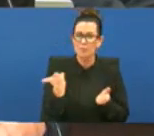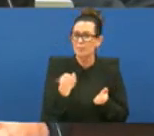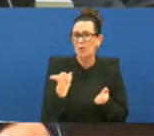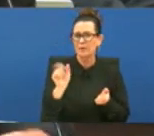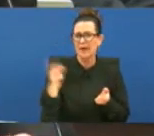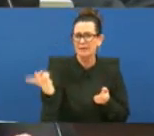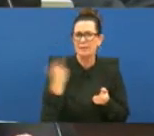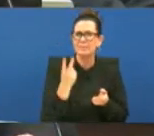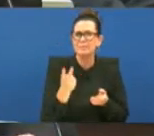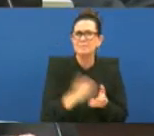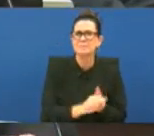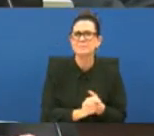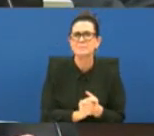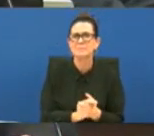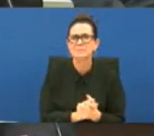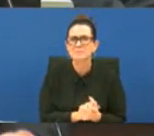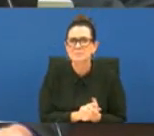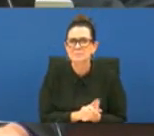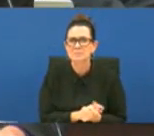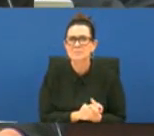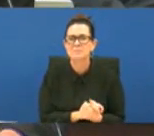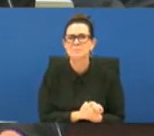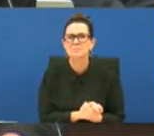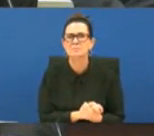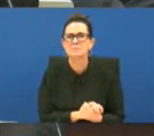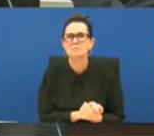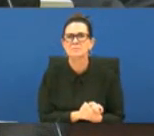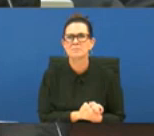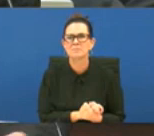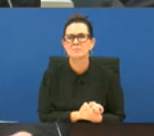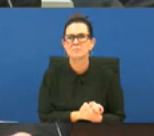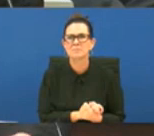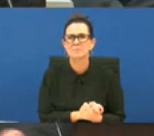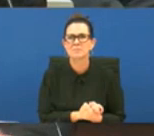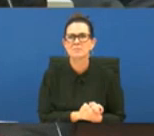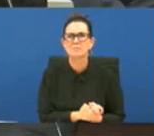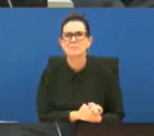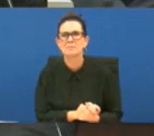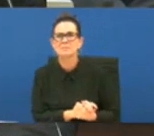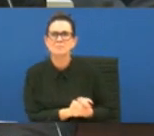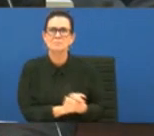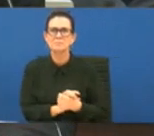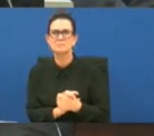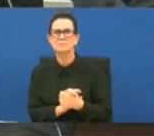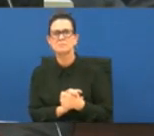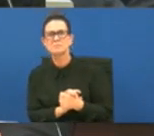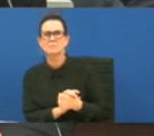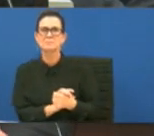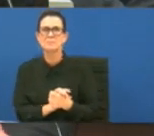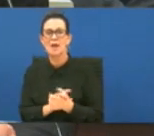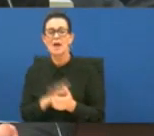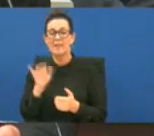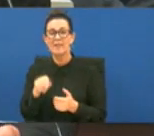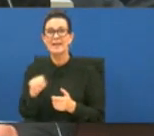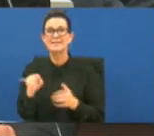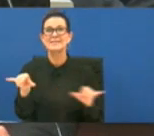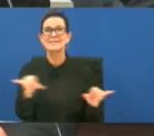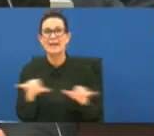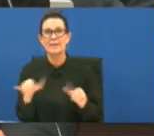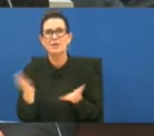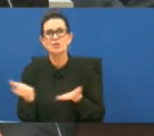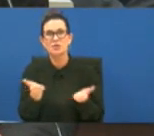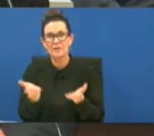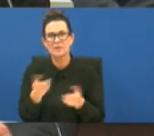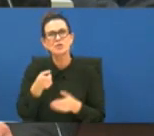but in providing those same services are you going to be able to still provide the